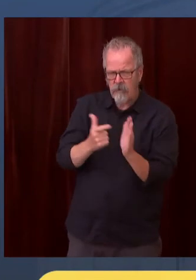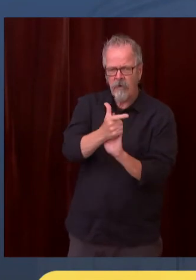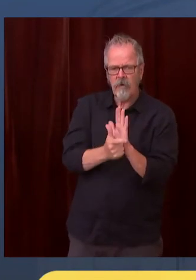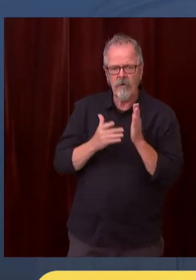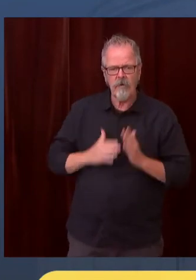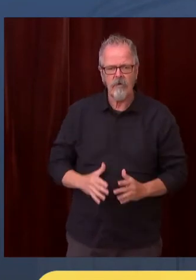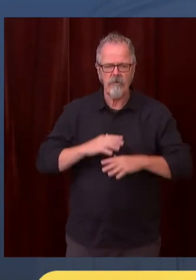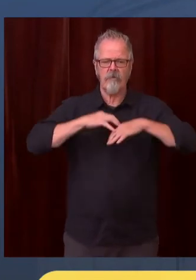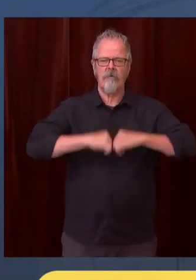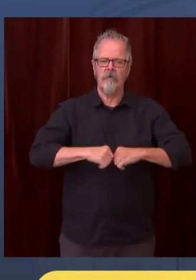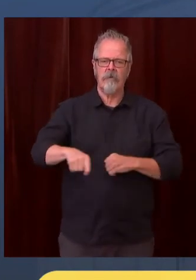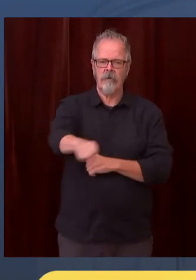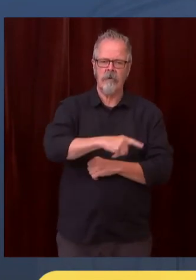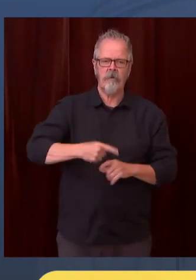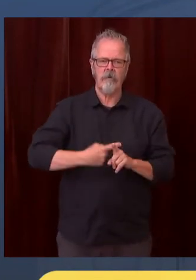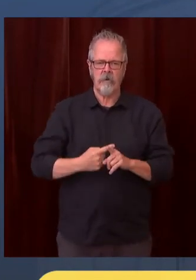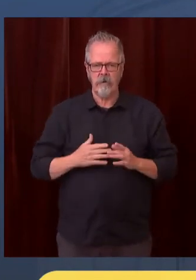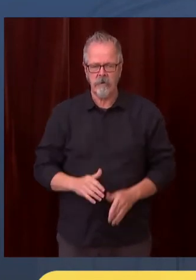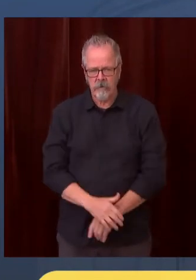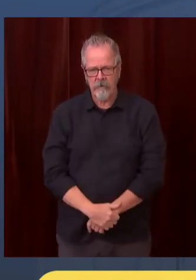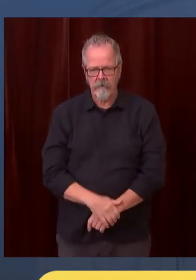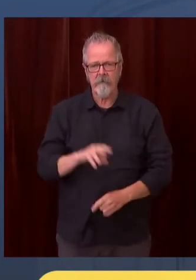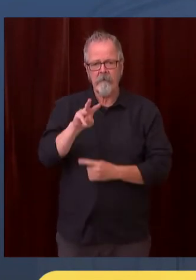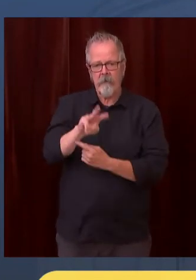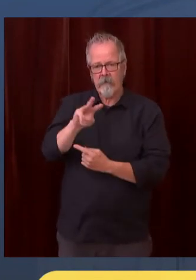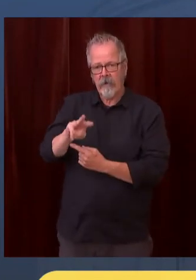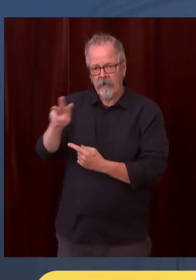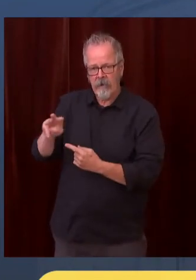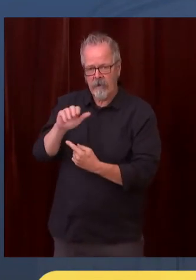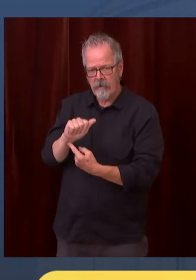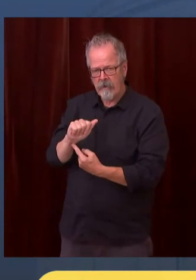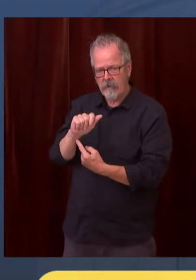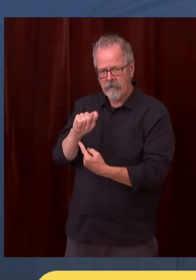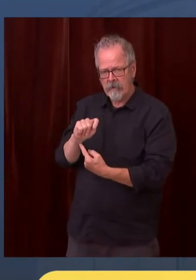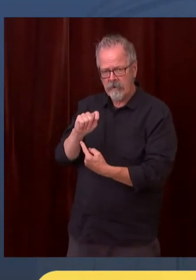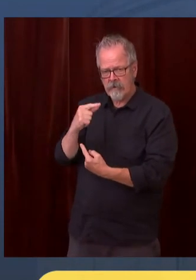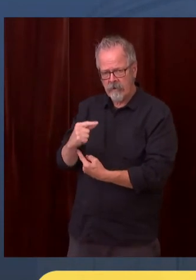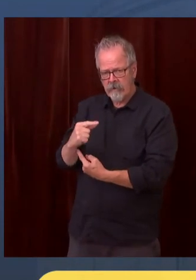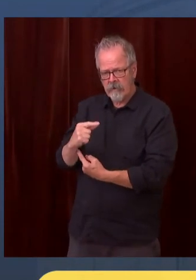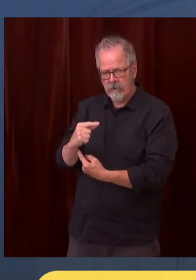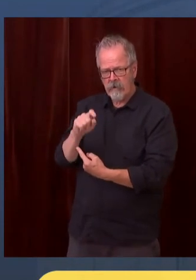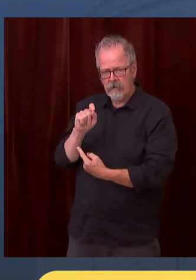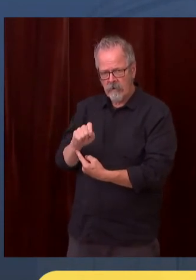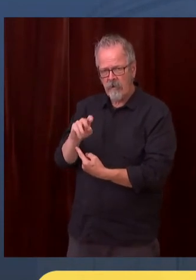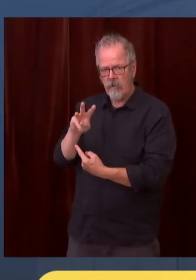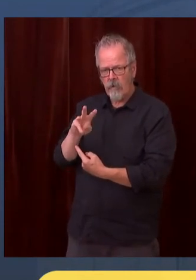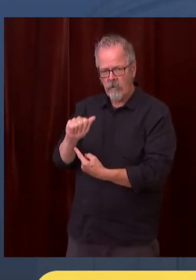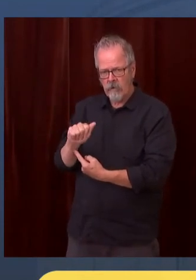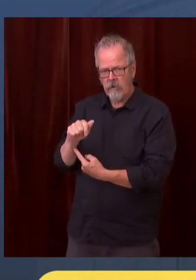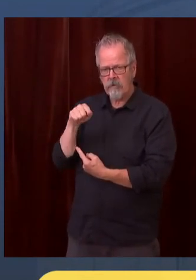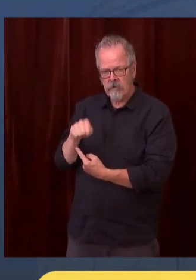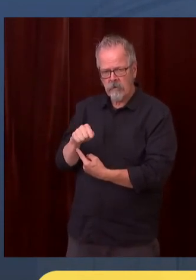lawyer to represent you without cost if you are a qualifying low-income renter.